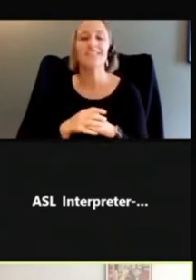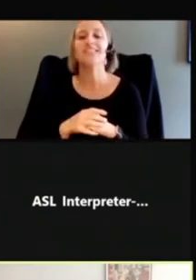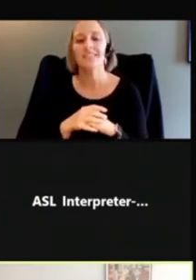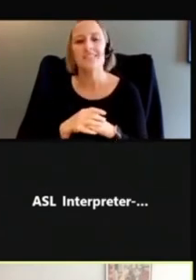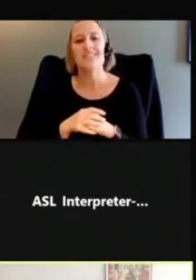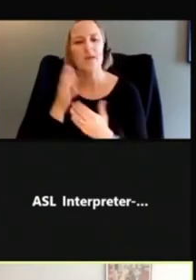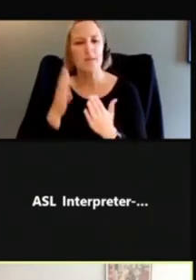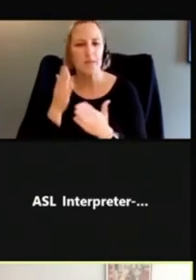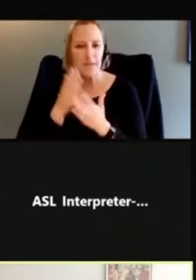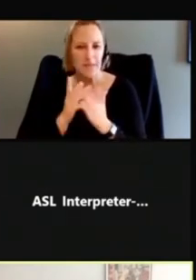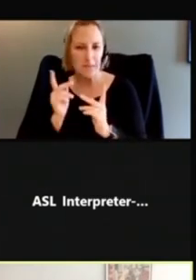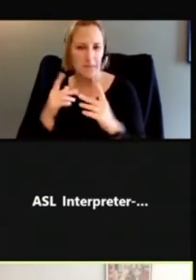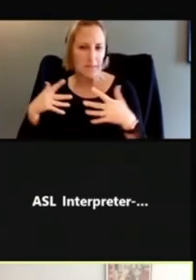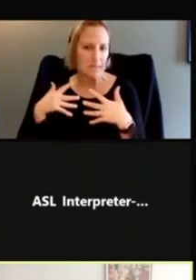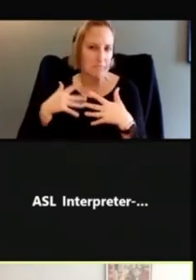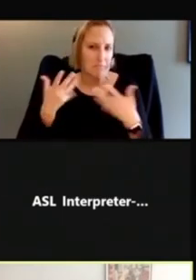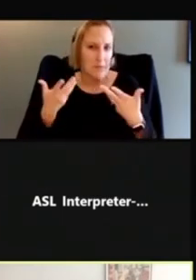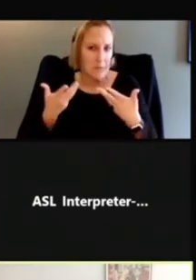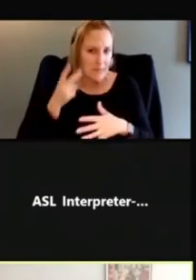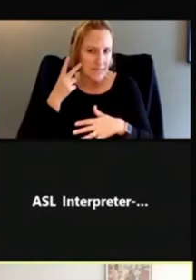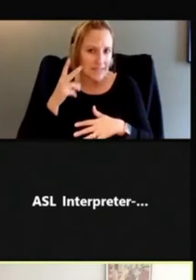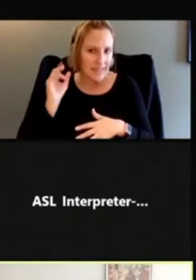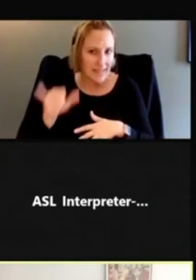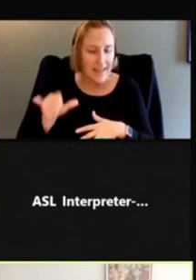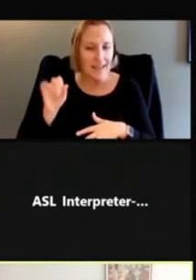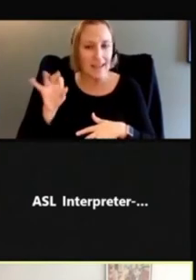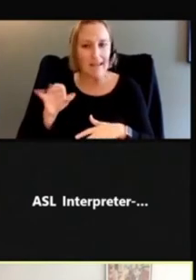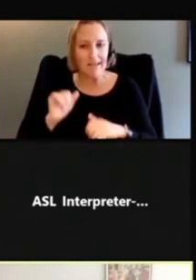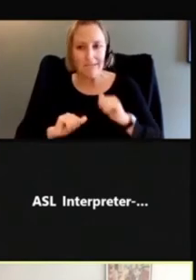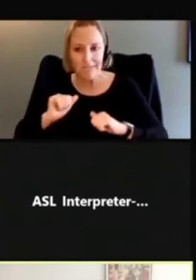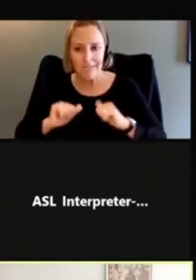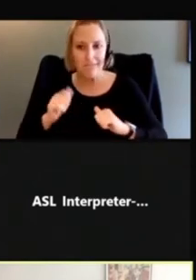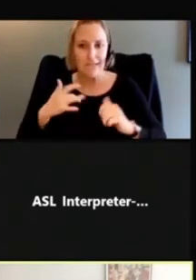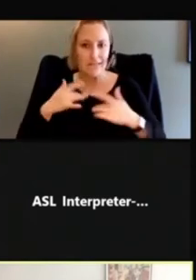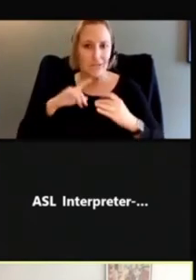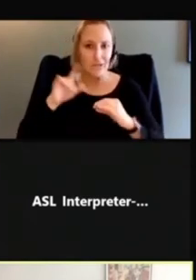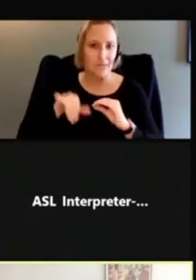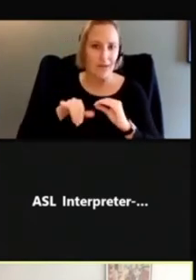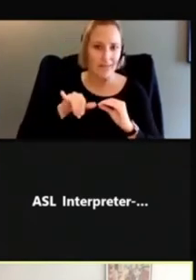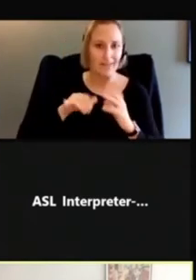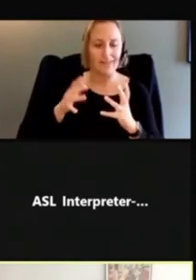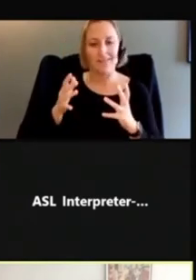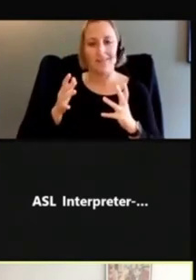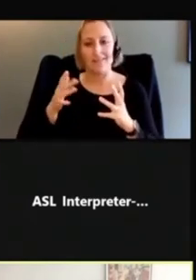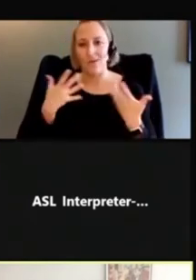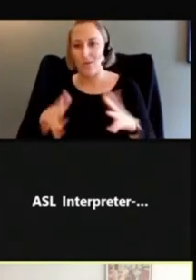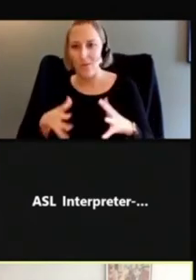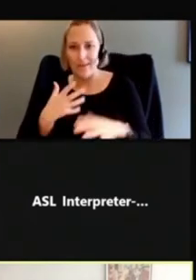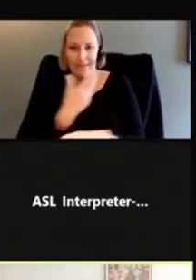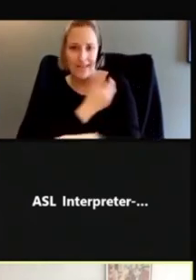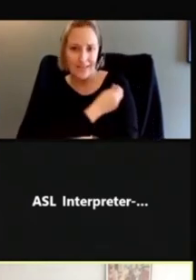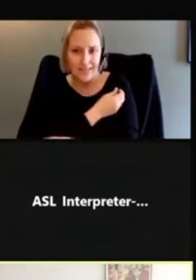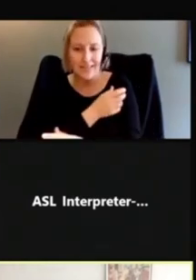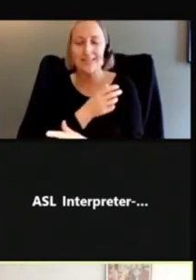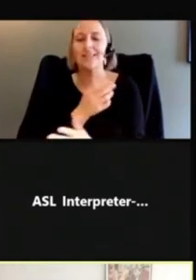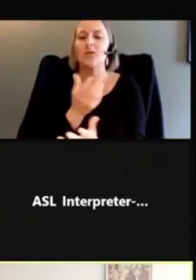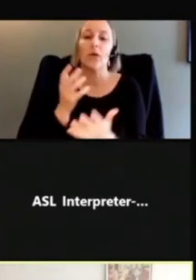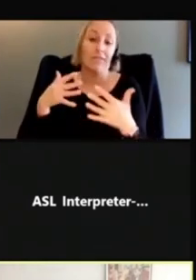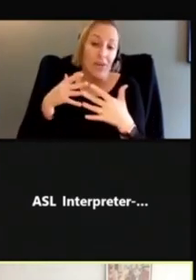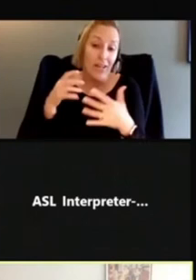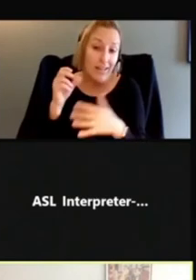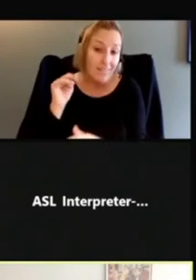scare some people away if they have reservations about getting vaccinated or just a fear of needles in general. So,